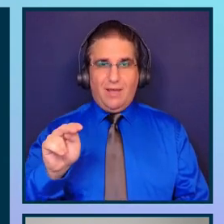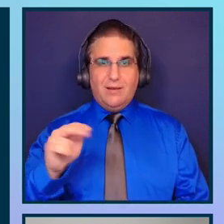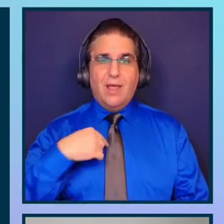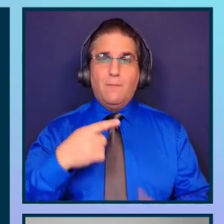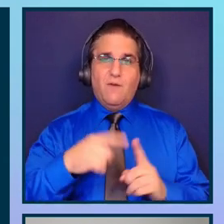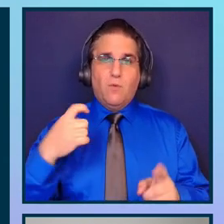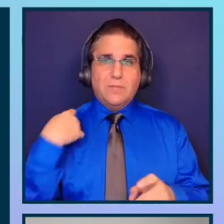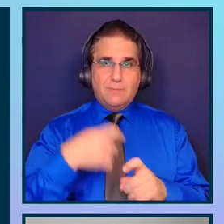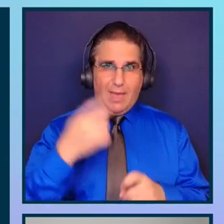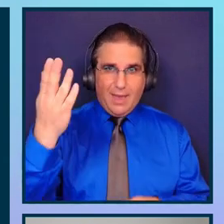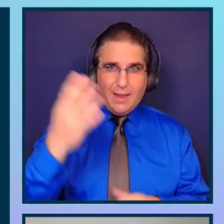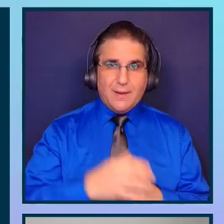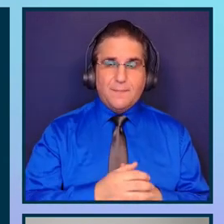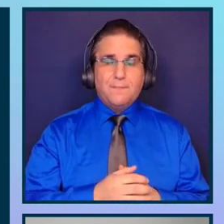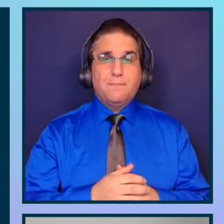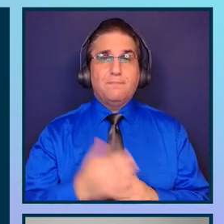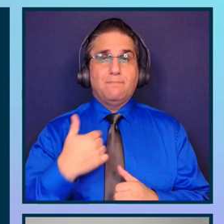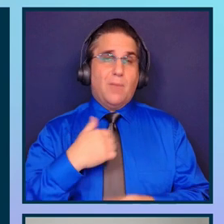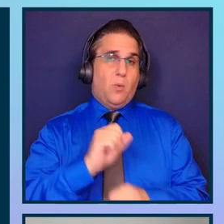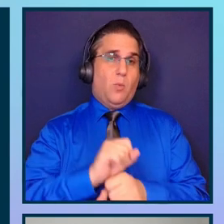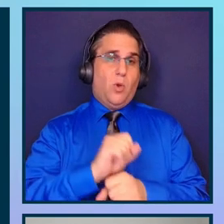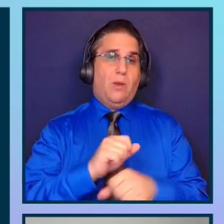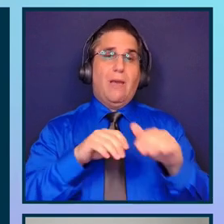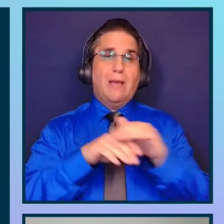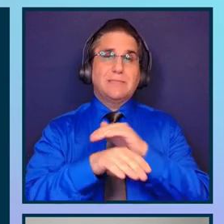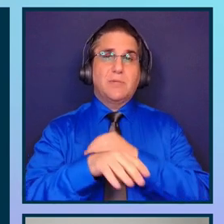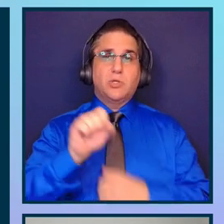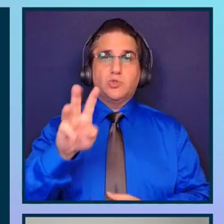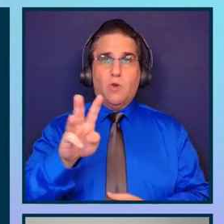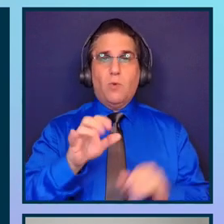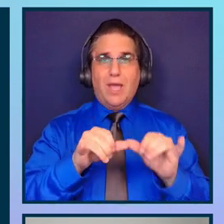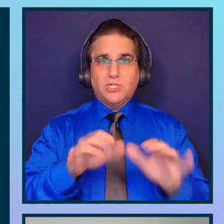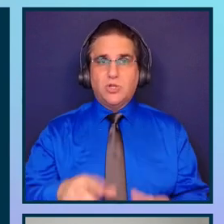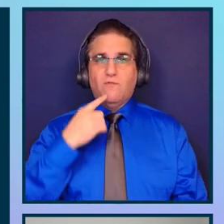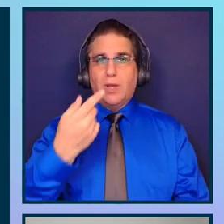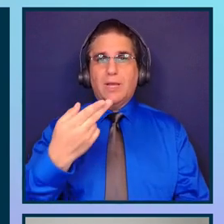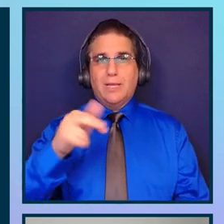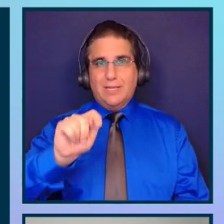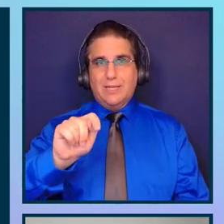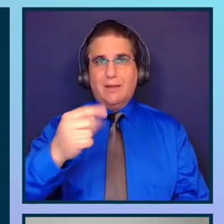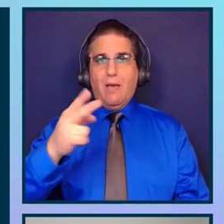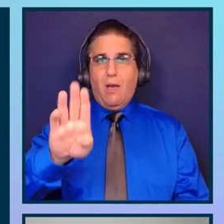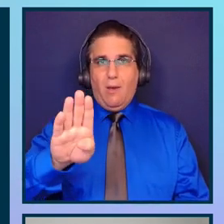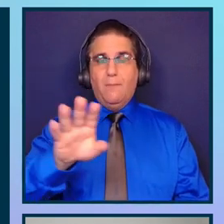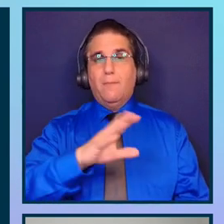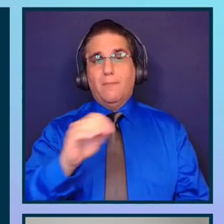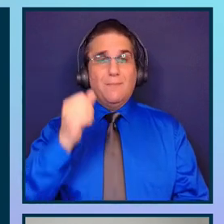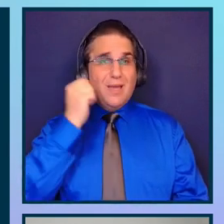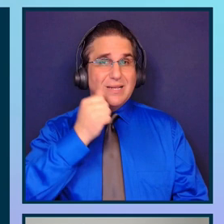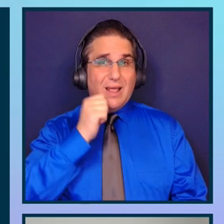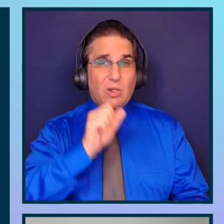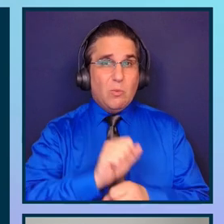from Spain. I work as an accessibility software engineer at GitHub and in my daily work I